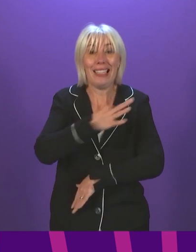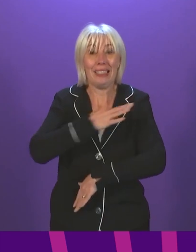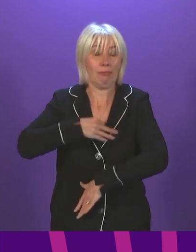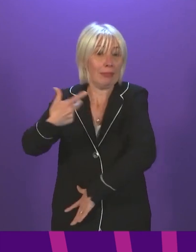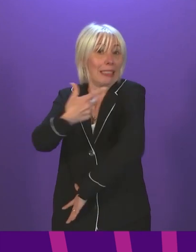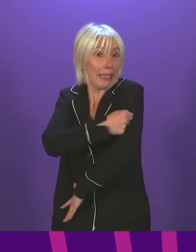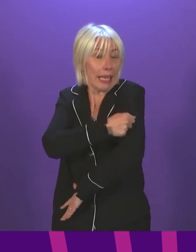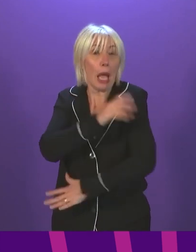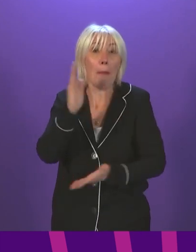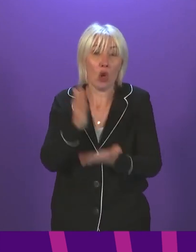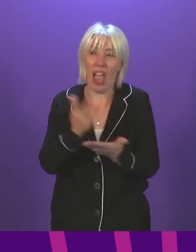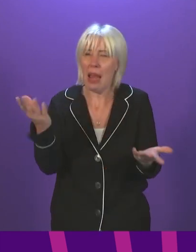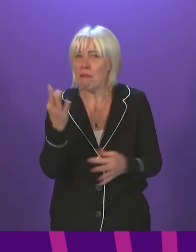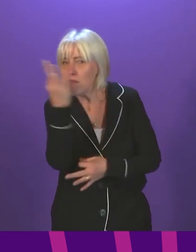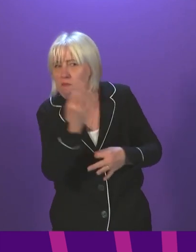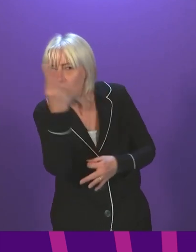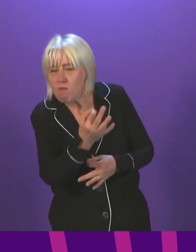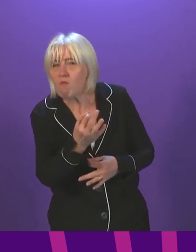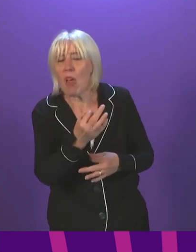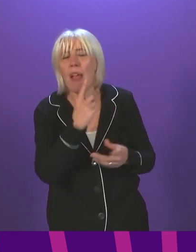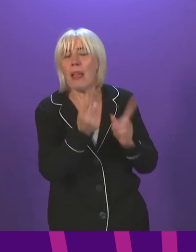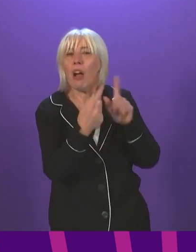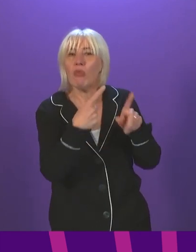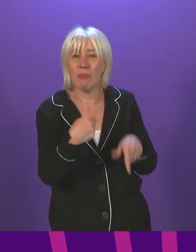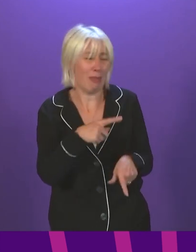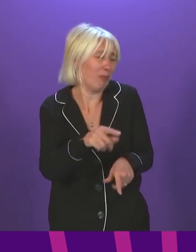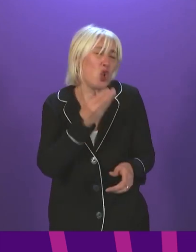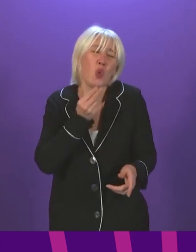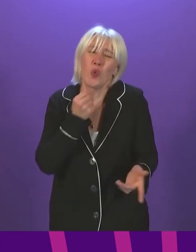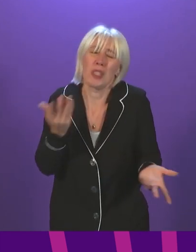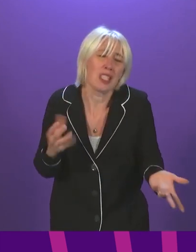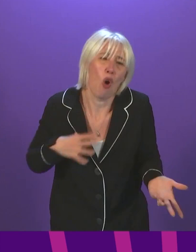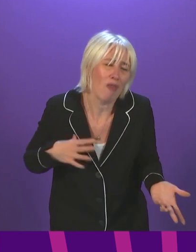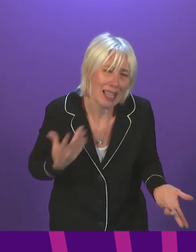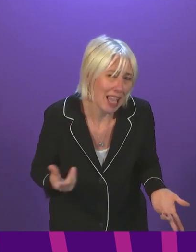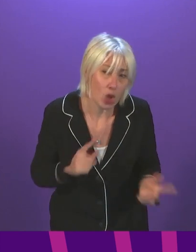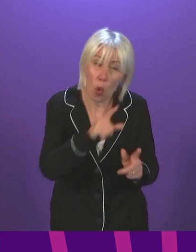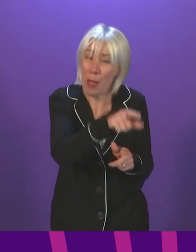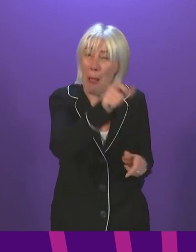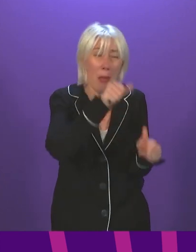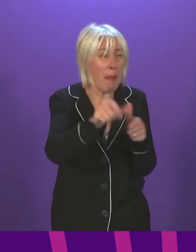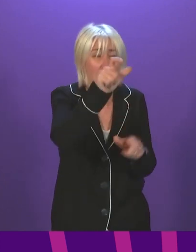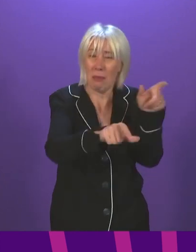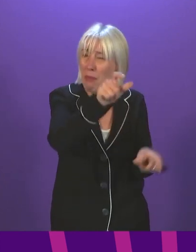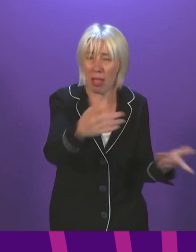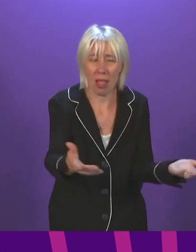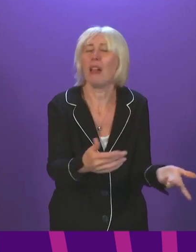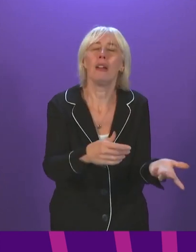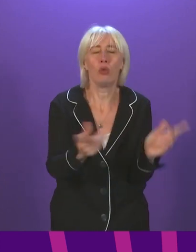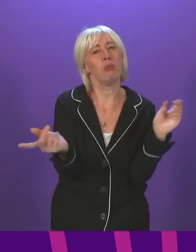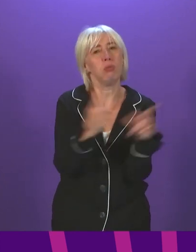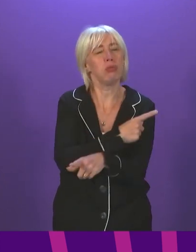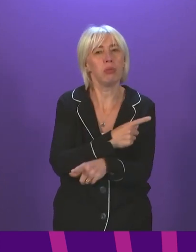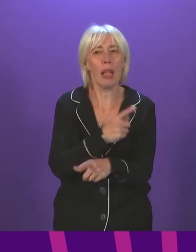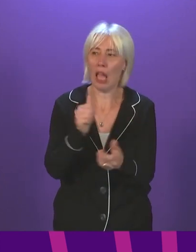And of course, vaccinators are used to doing this with other vaccination programmes, so they are best placed to do that. And that we strike the right